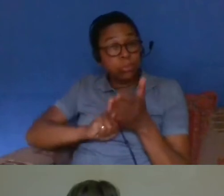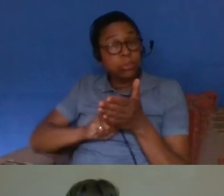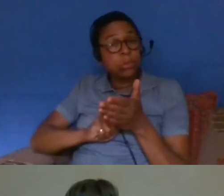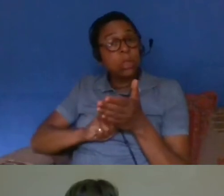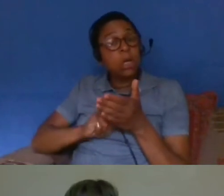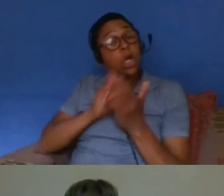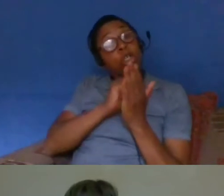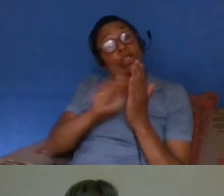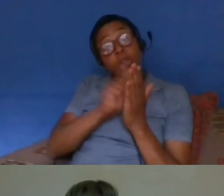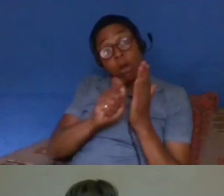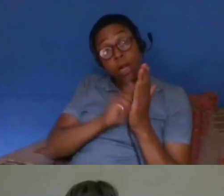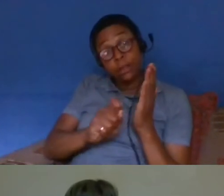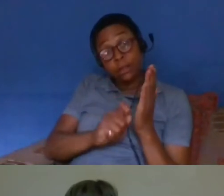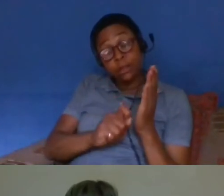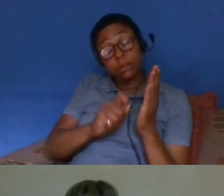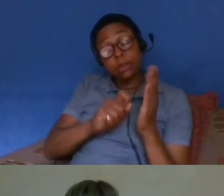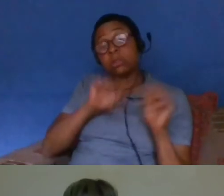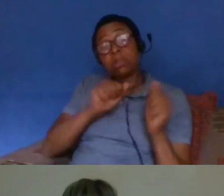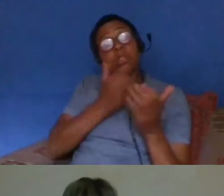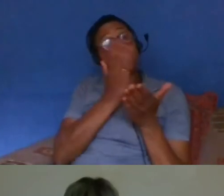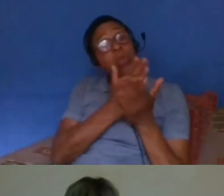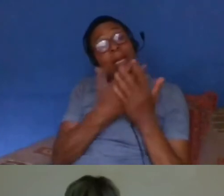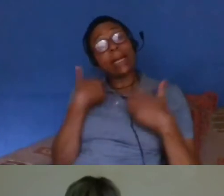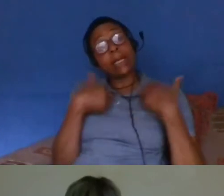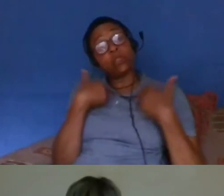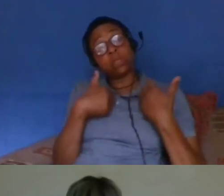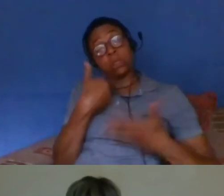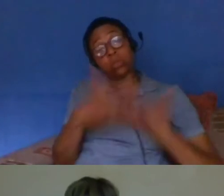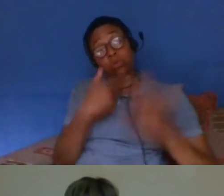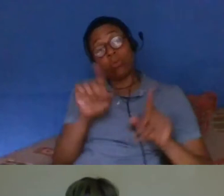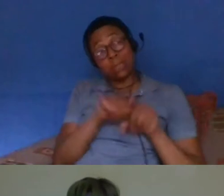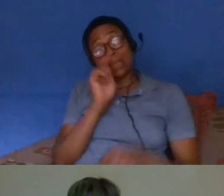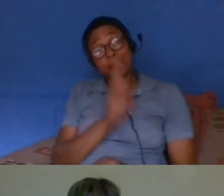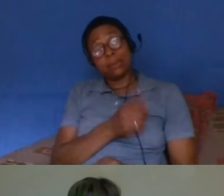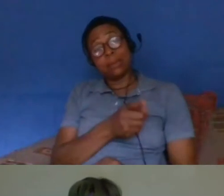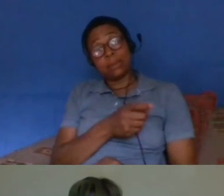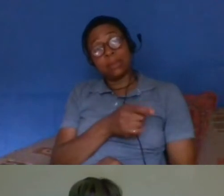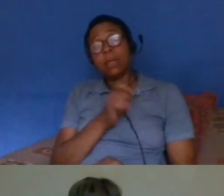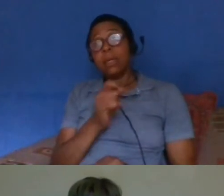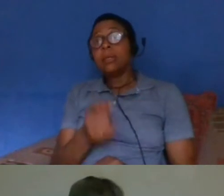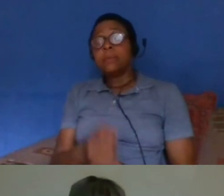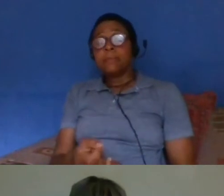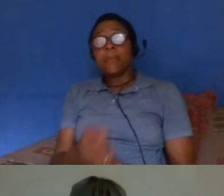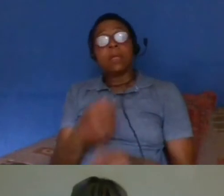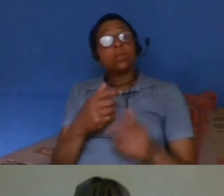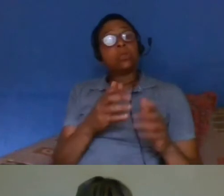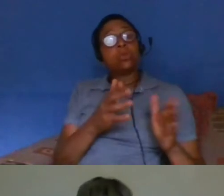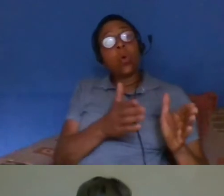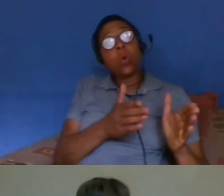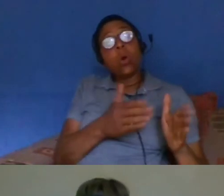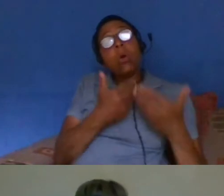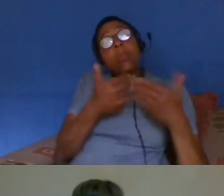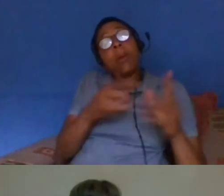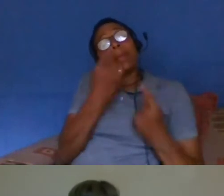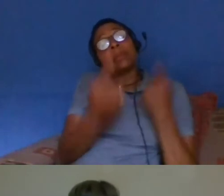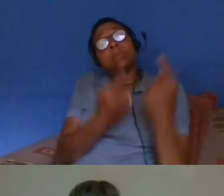in running those kinds of stories stories and it i think it's been really important in shifting the public narrative um which is